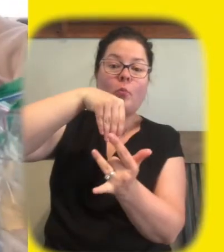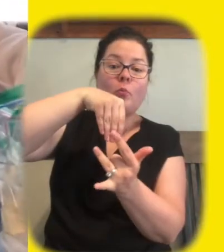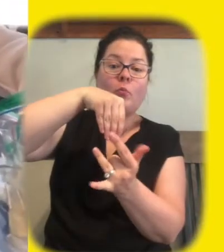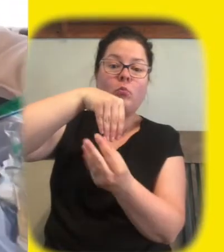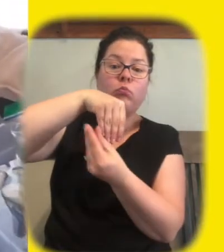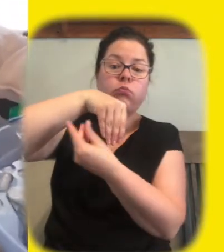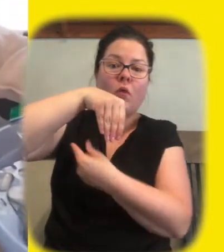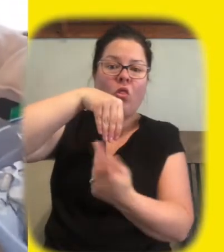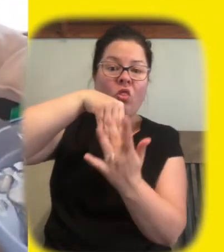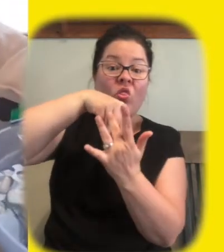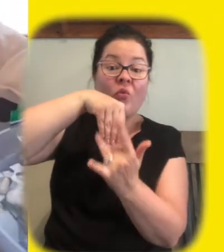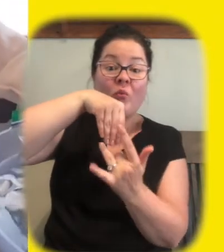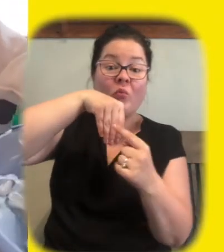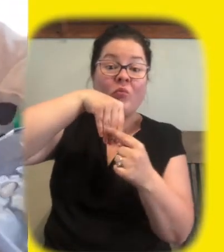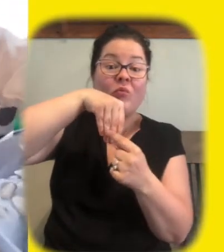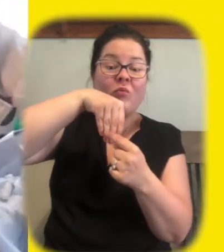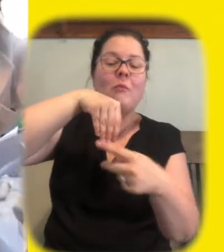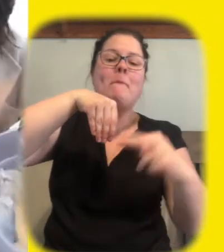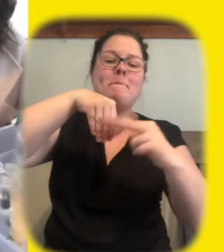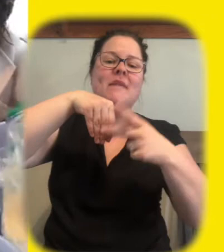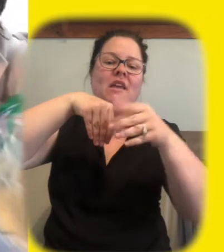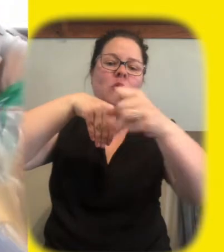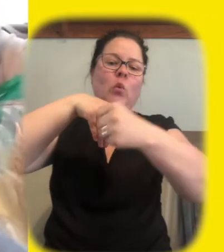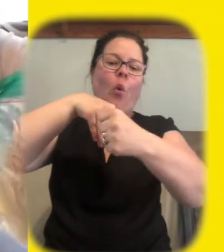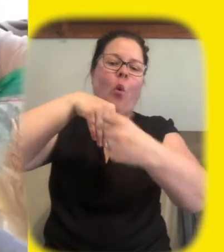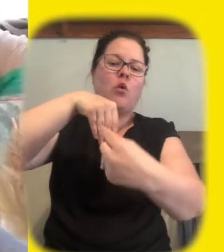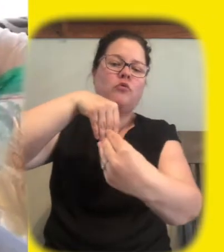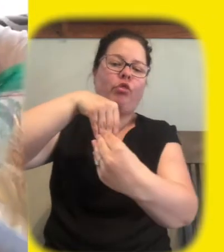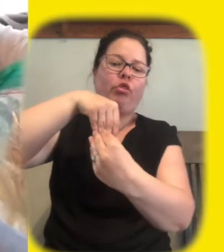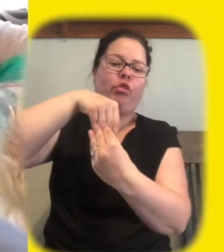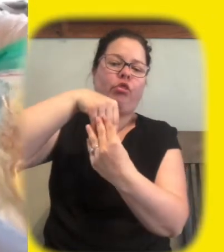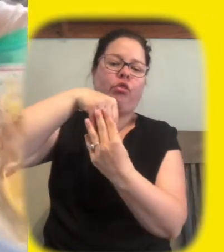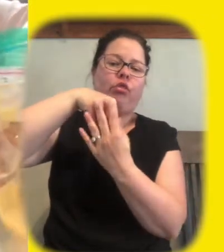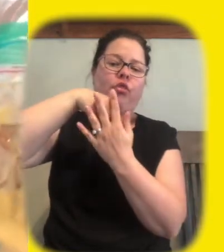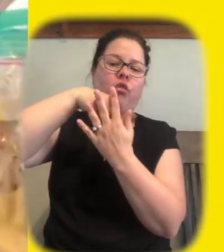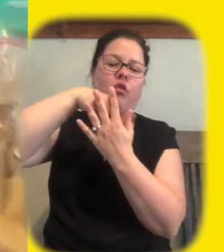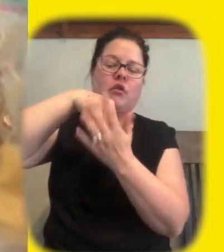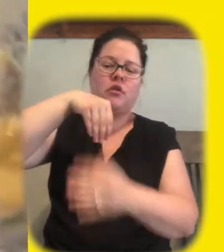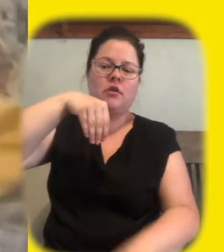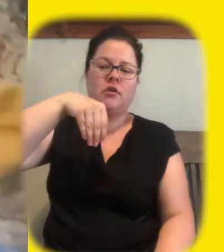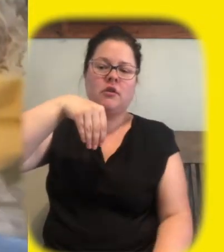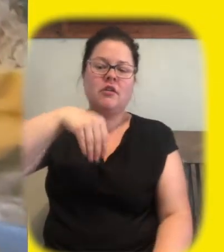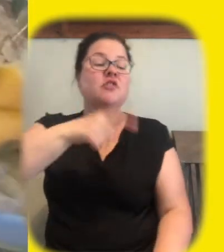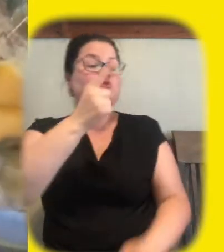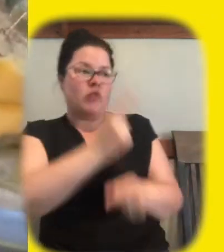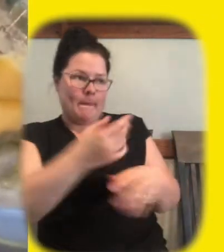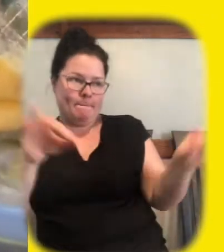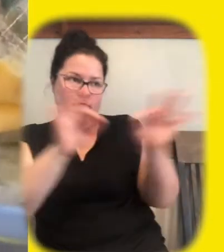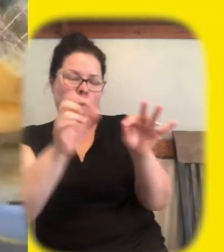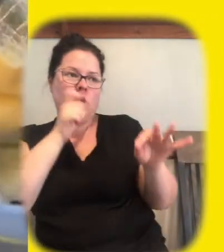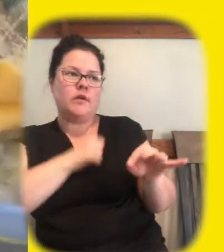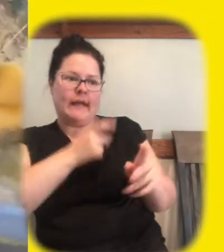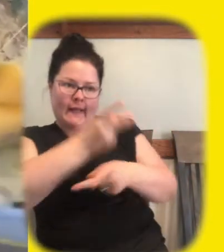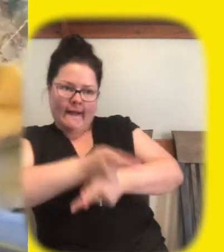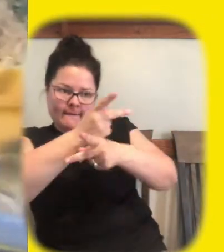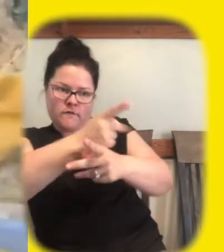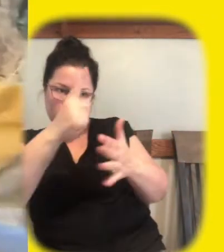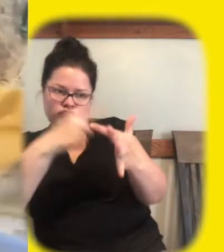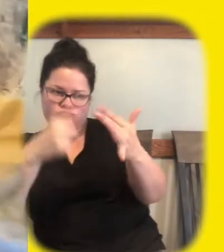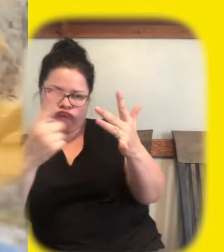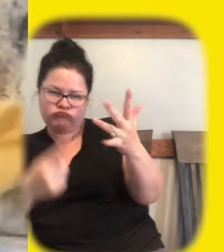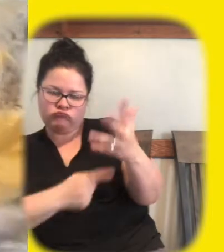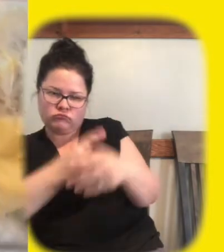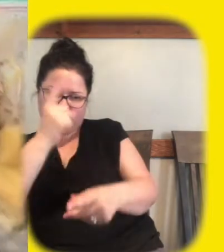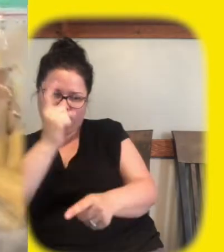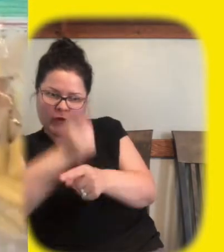experiments we have to make sure that we control all of the variables so if we missed a spot on simon's hand with the fat then